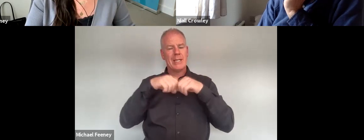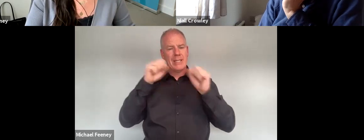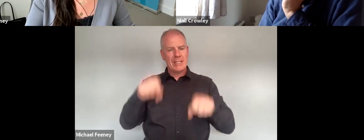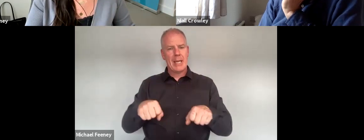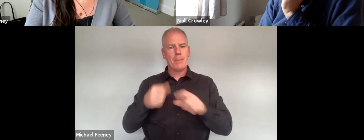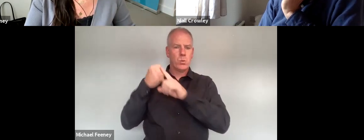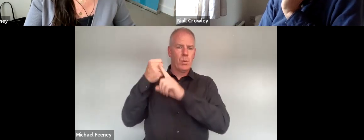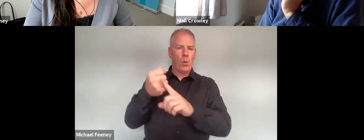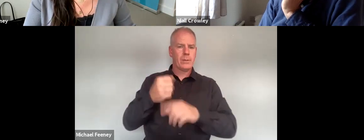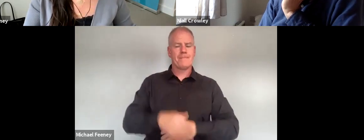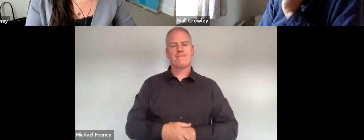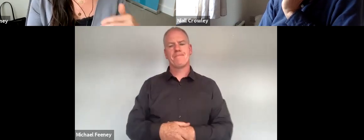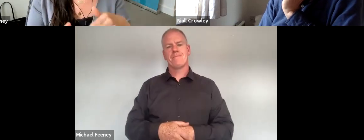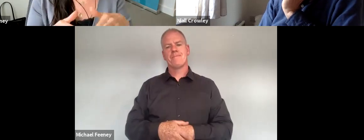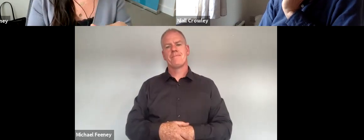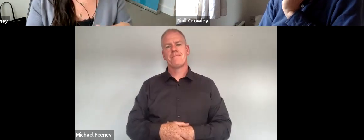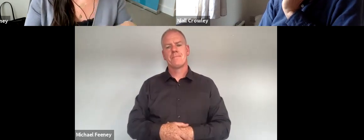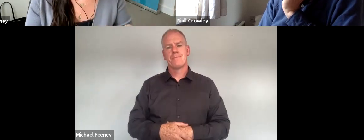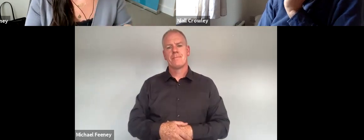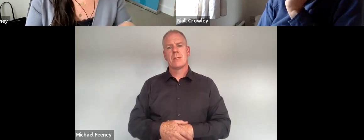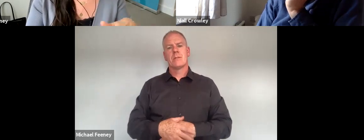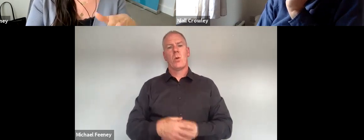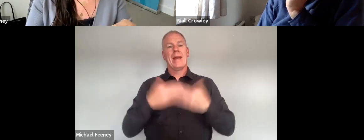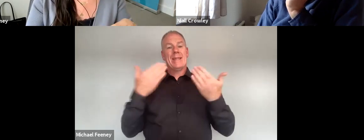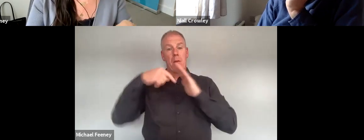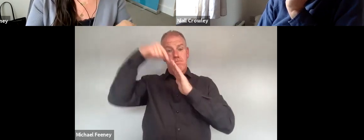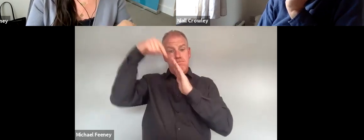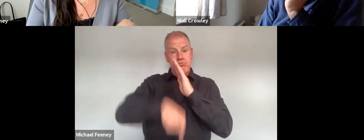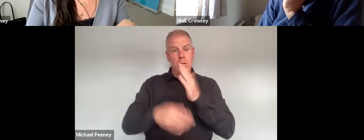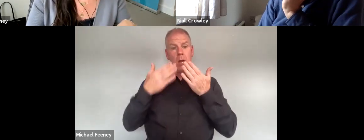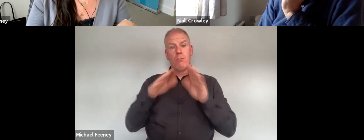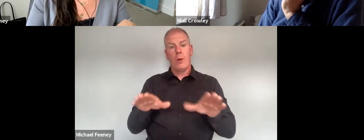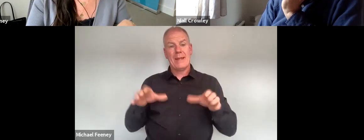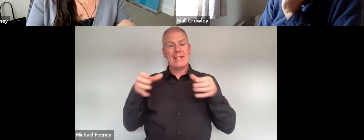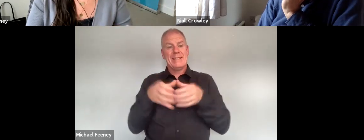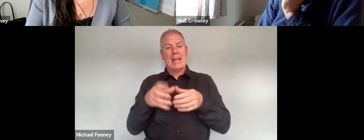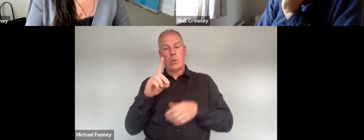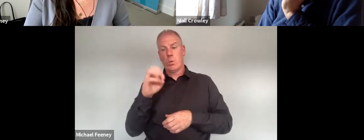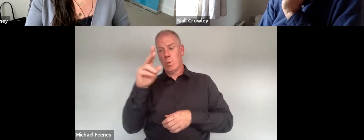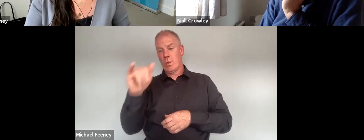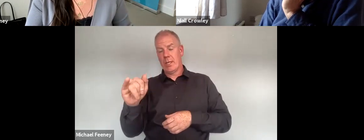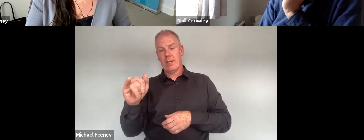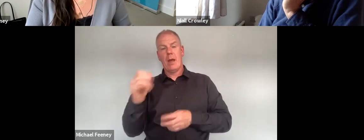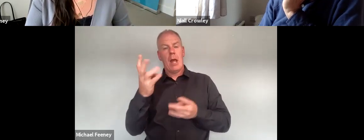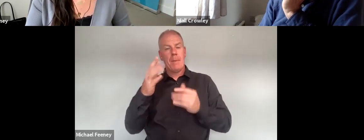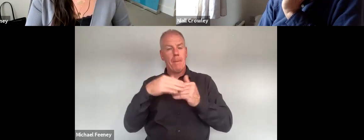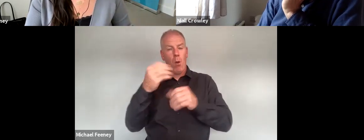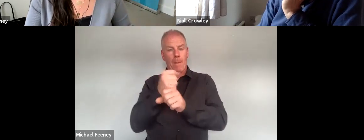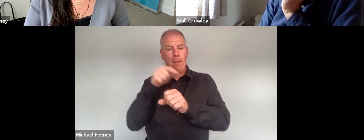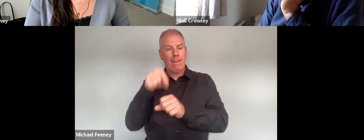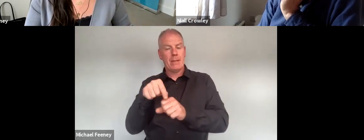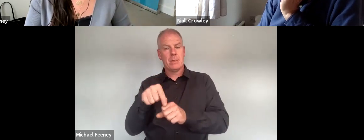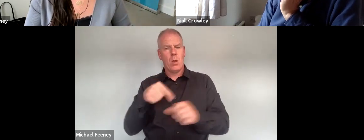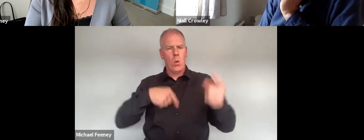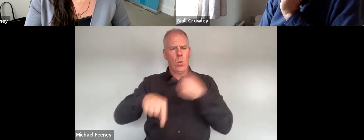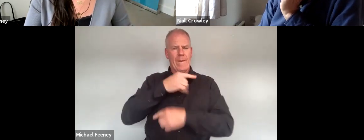other goals so I want to take a bit of a dive now into the public sector duty and to talk more a little about that as really what